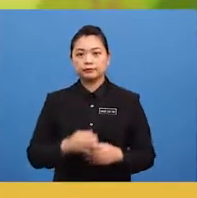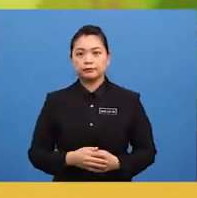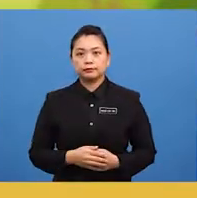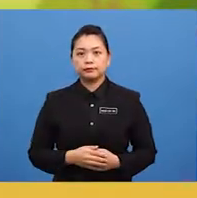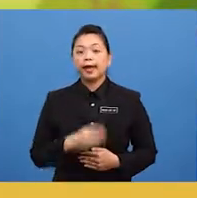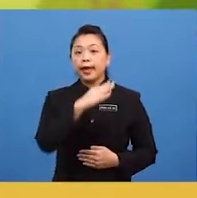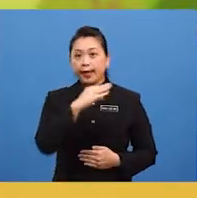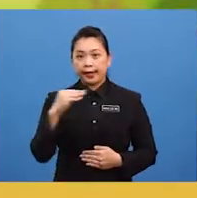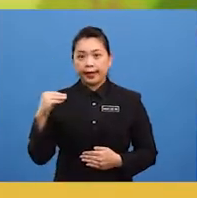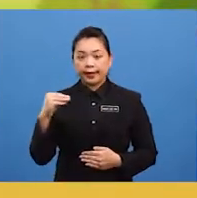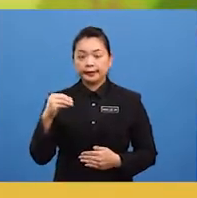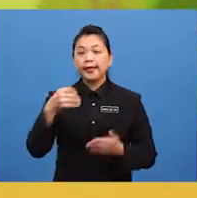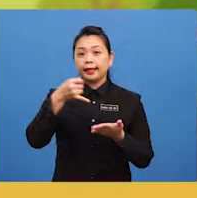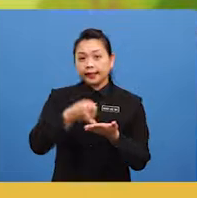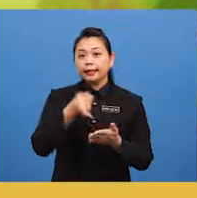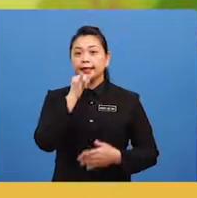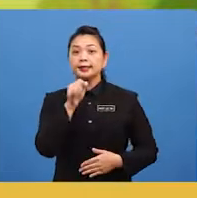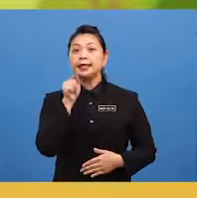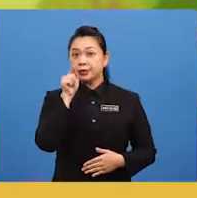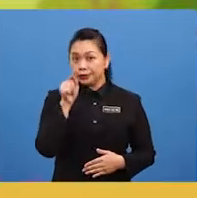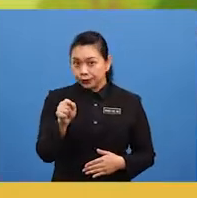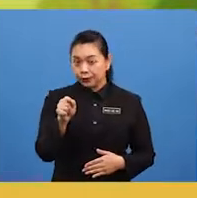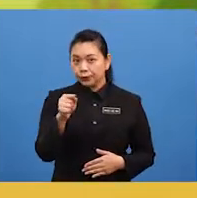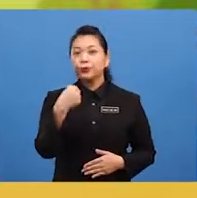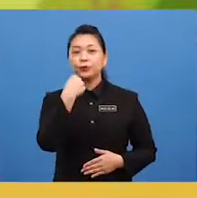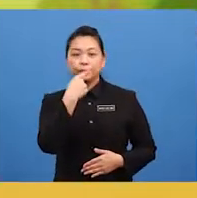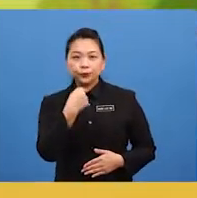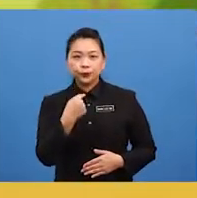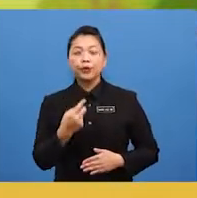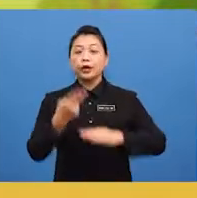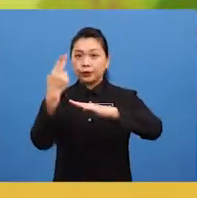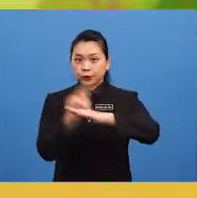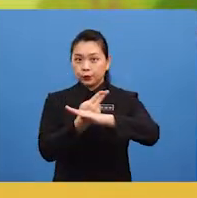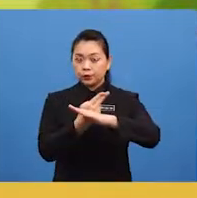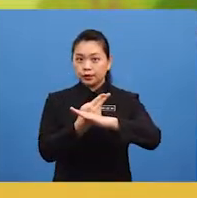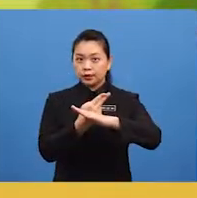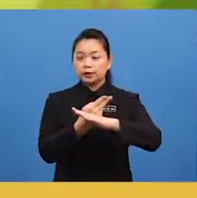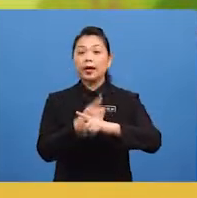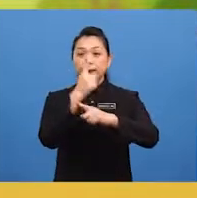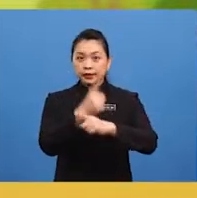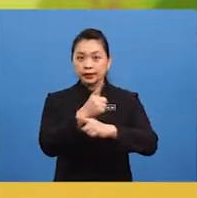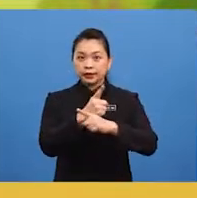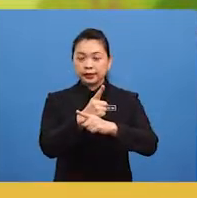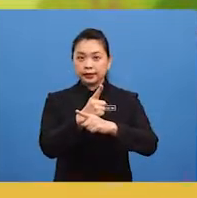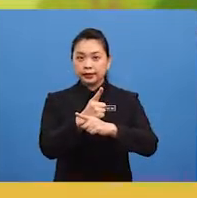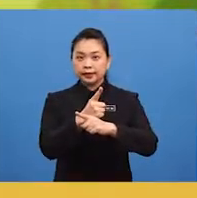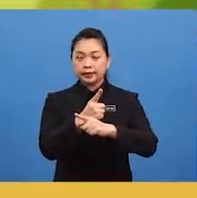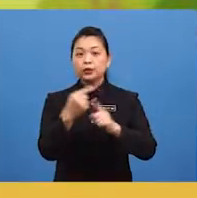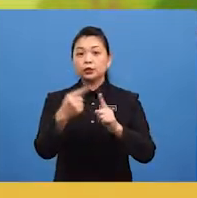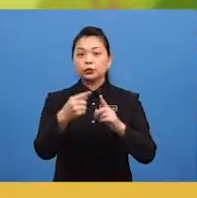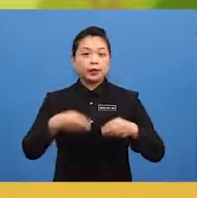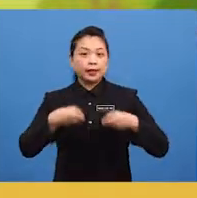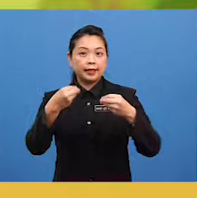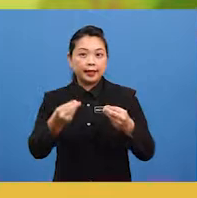And it is you who is going to give a proper description of the picture to let the other